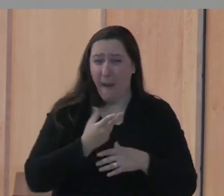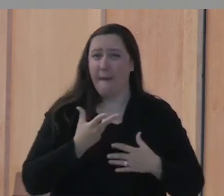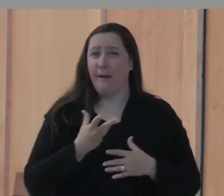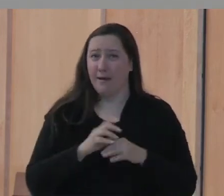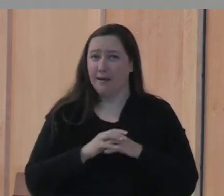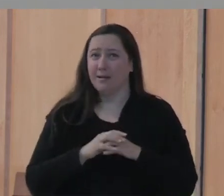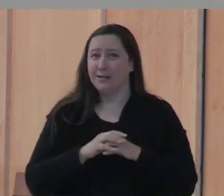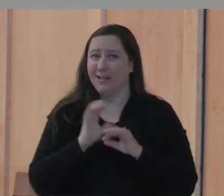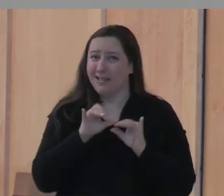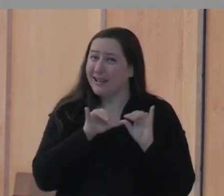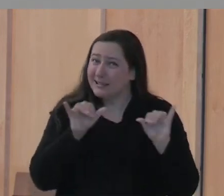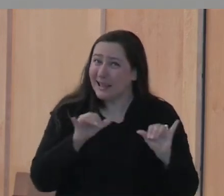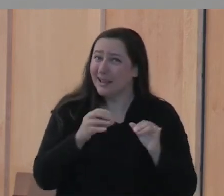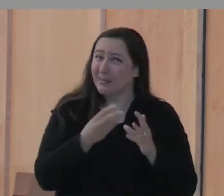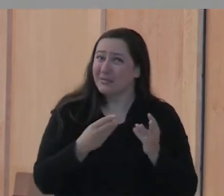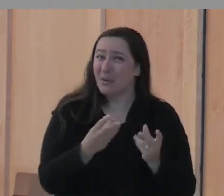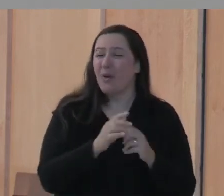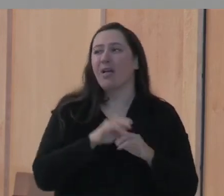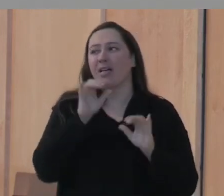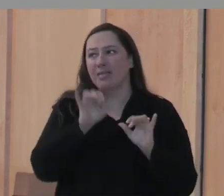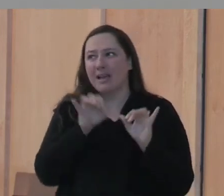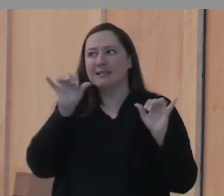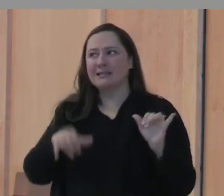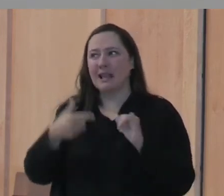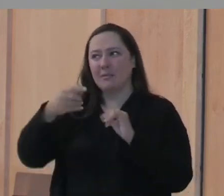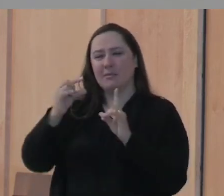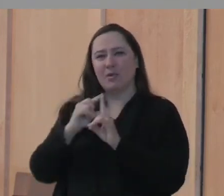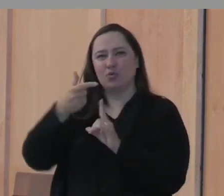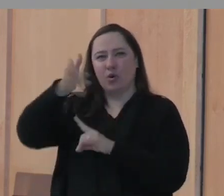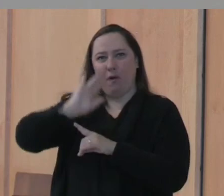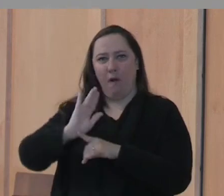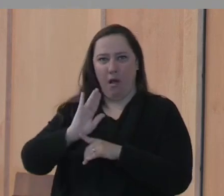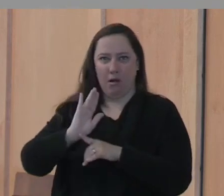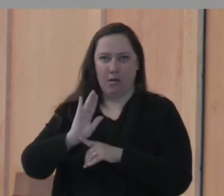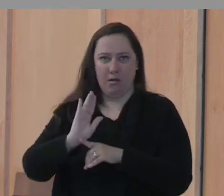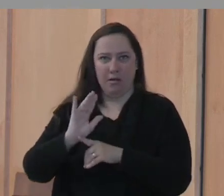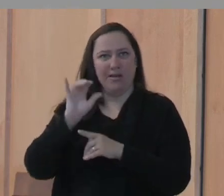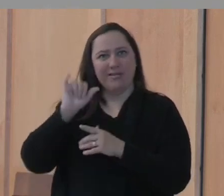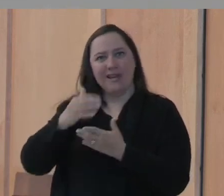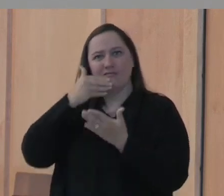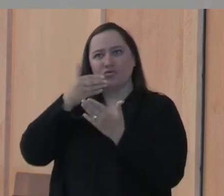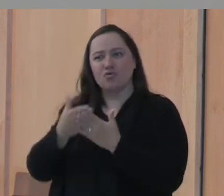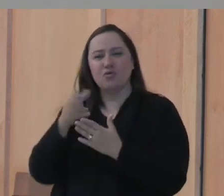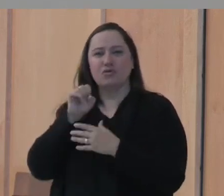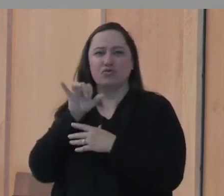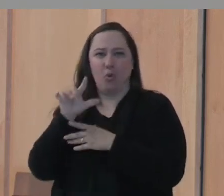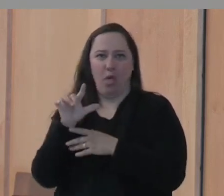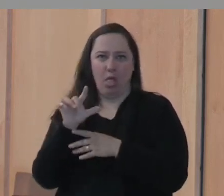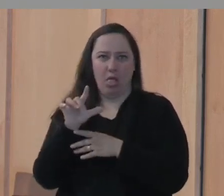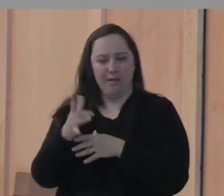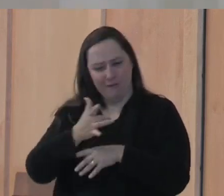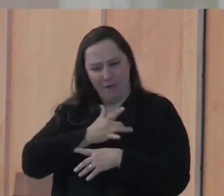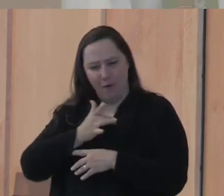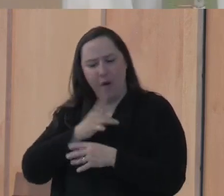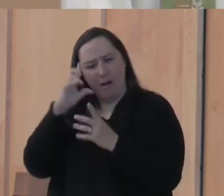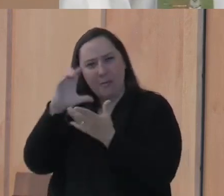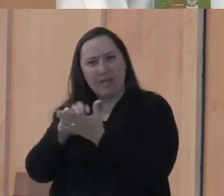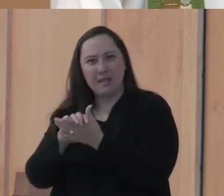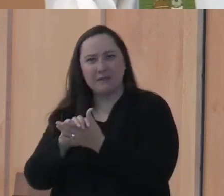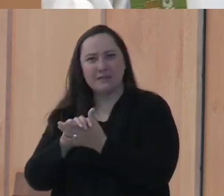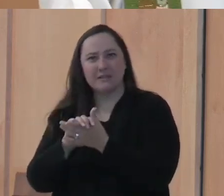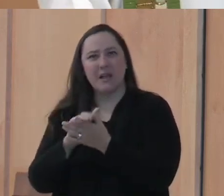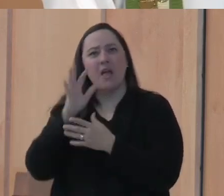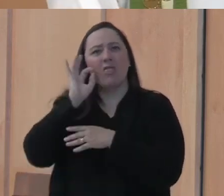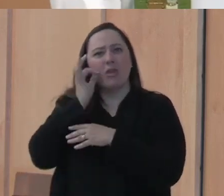And Jesus says that's the way the word of God is in the good soil of a heart that believes. And the fruit